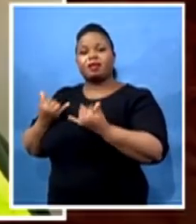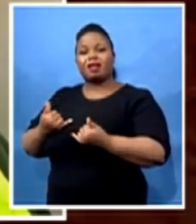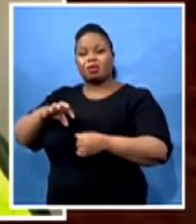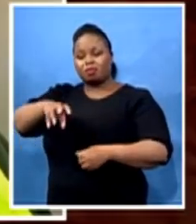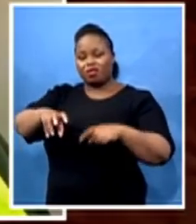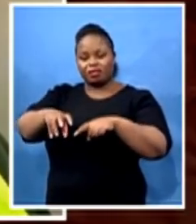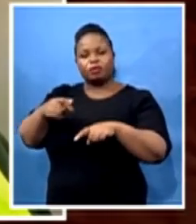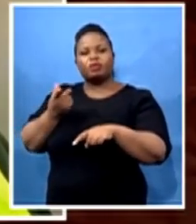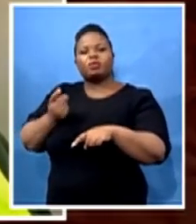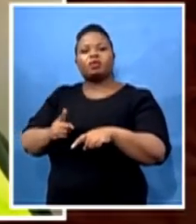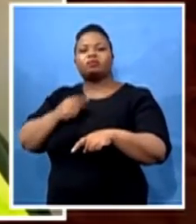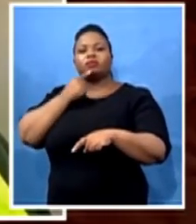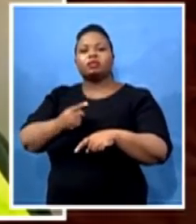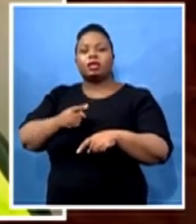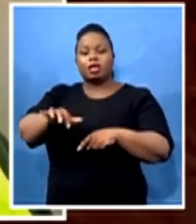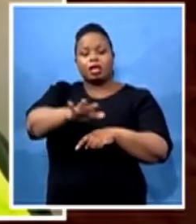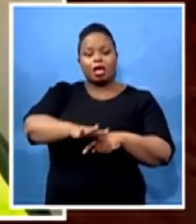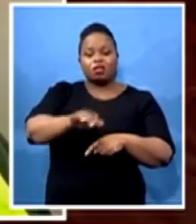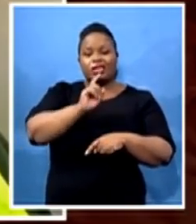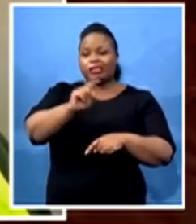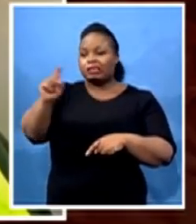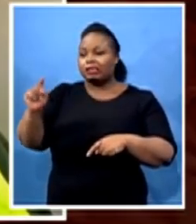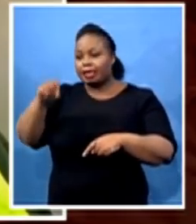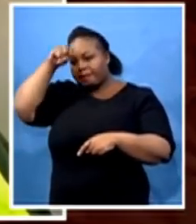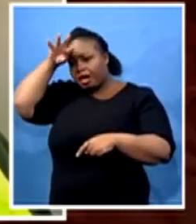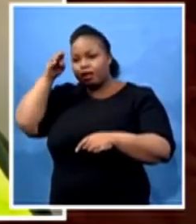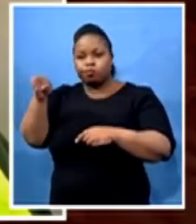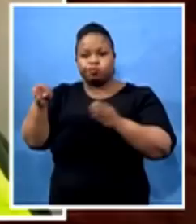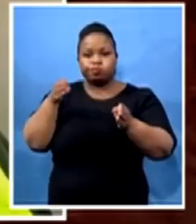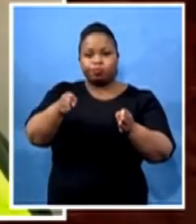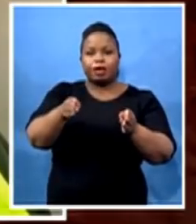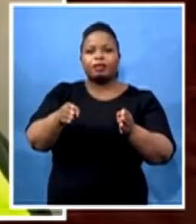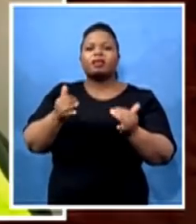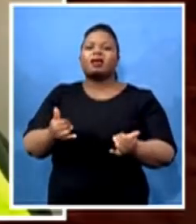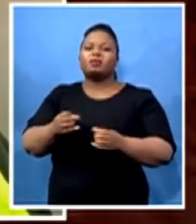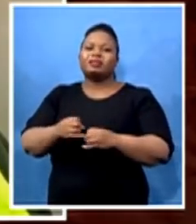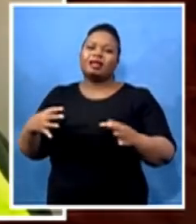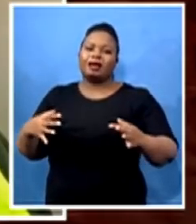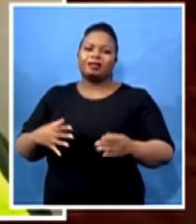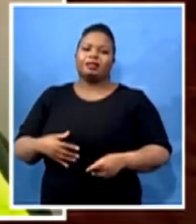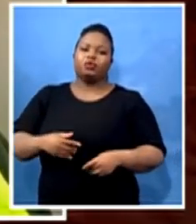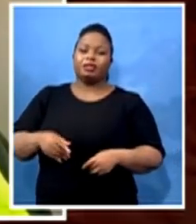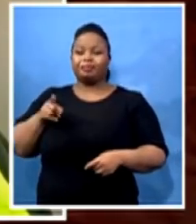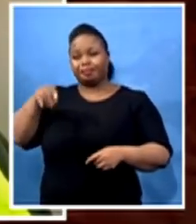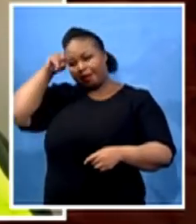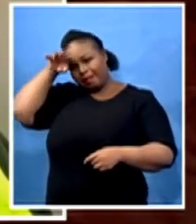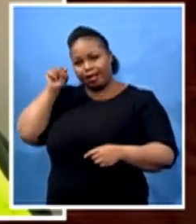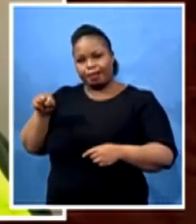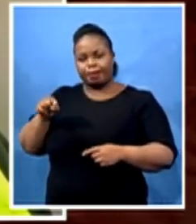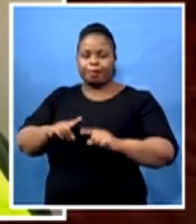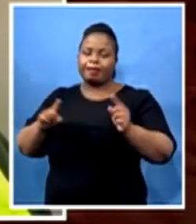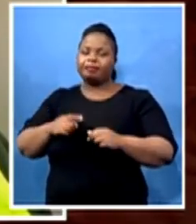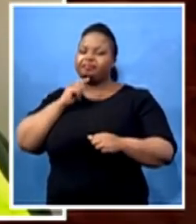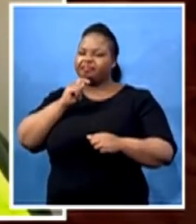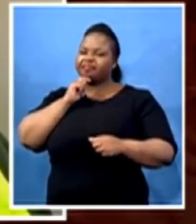While we started probably at the wrong footing with the mines, but I can reassure the public now that we